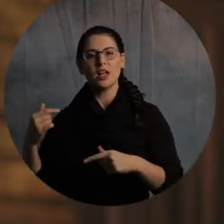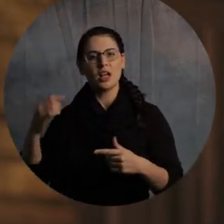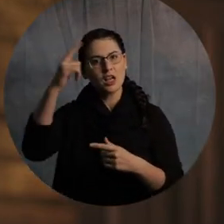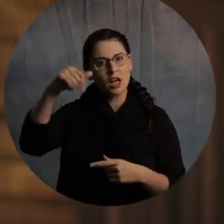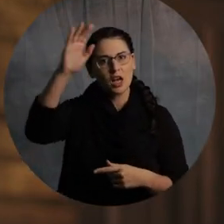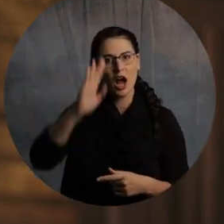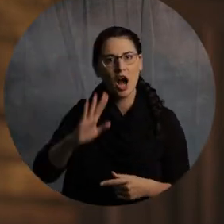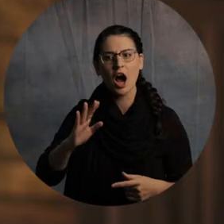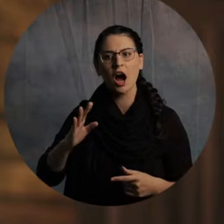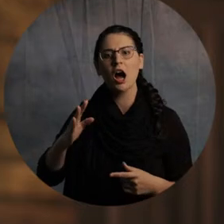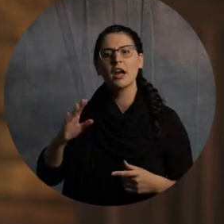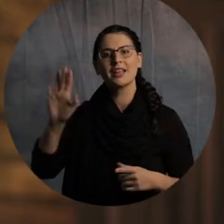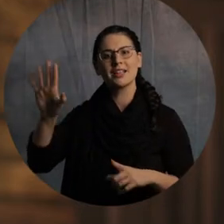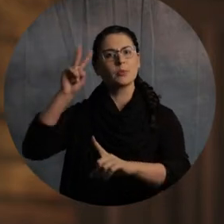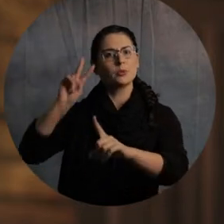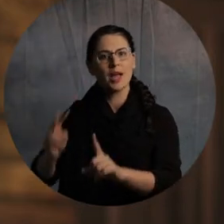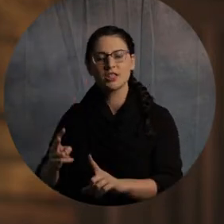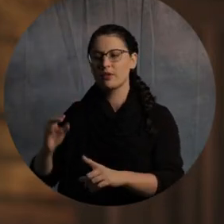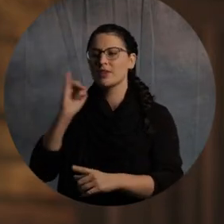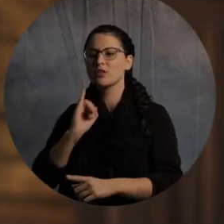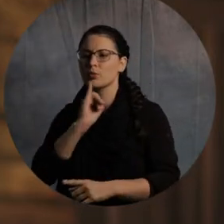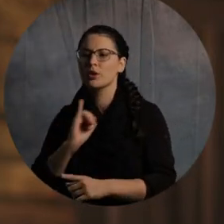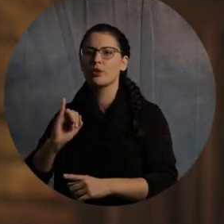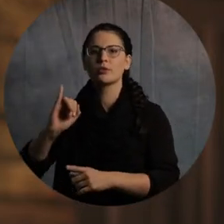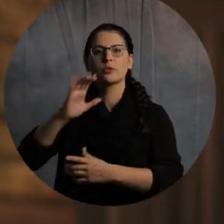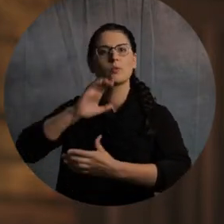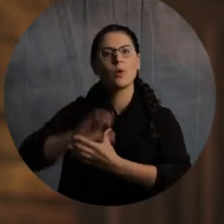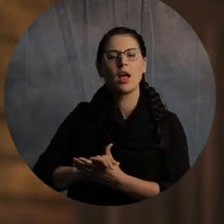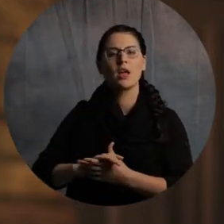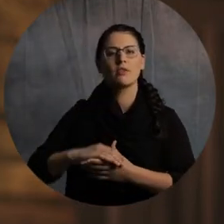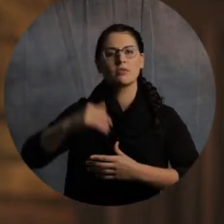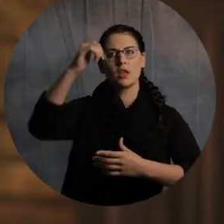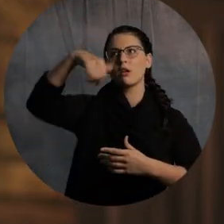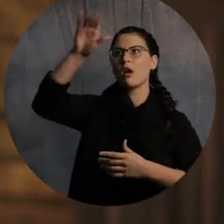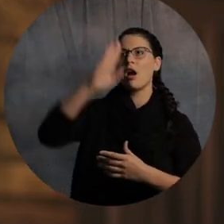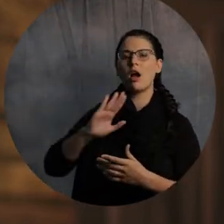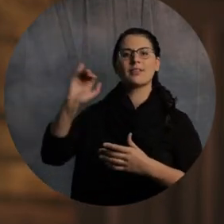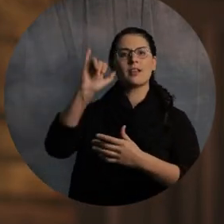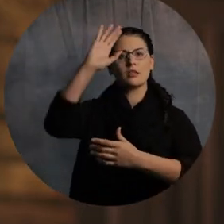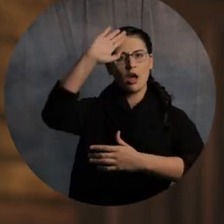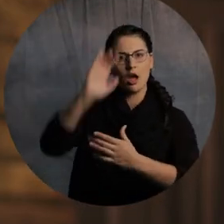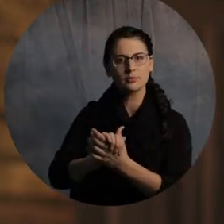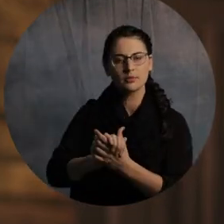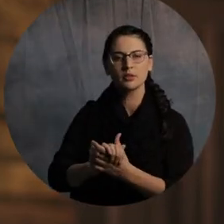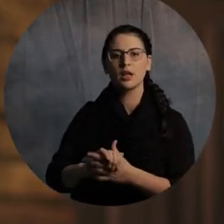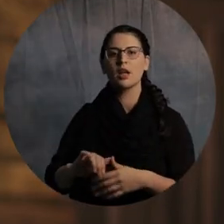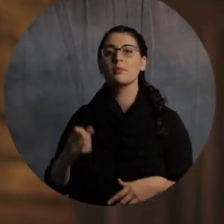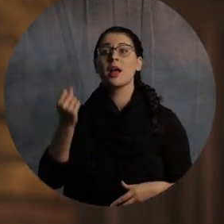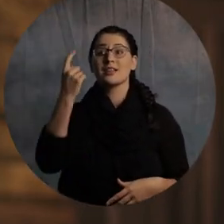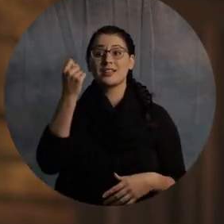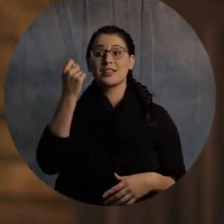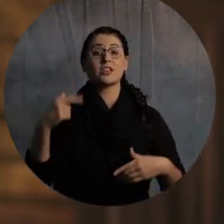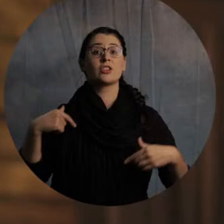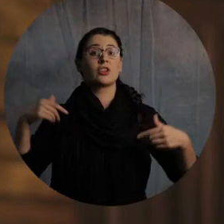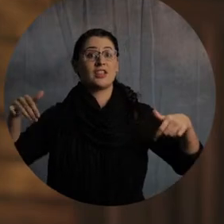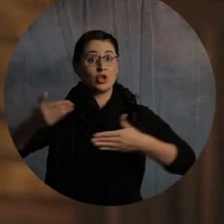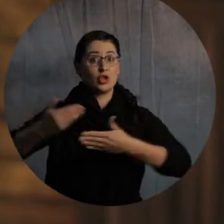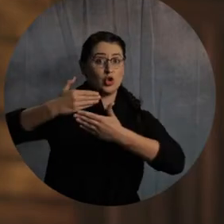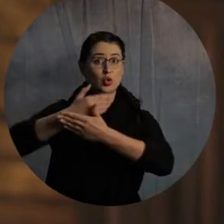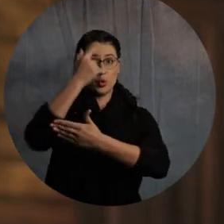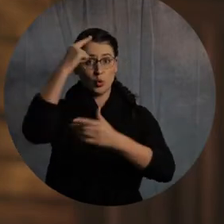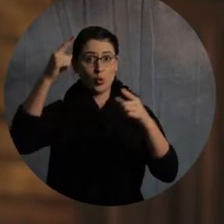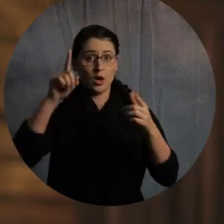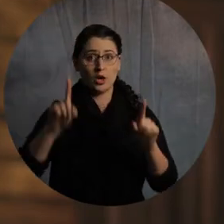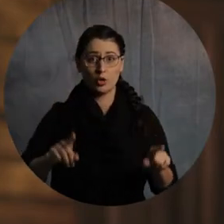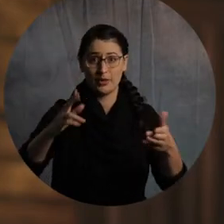wants to form a new covenant with them. And we understand the new covenant being not just those who are Jewish, but also Gentiles, us